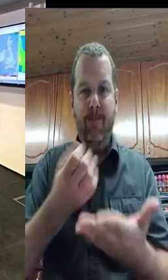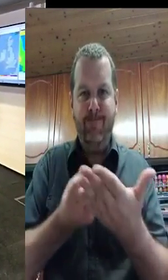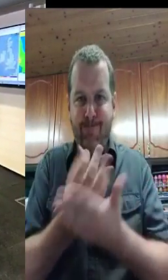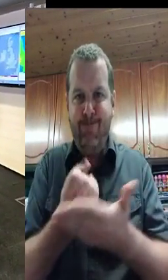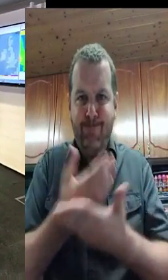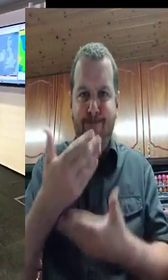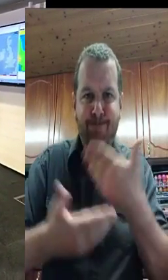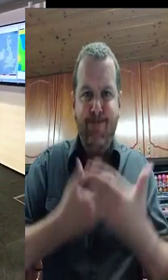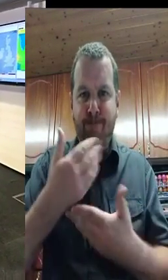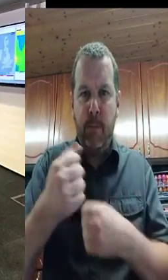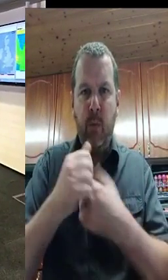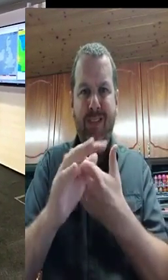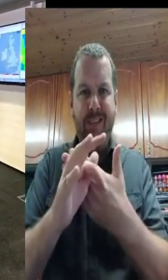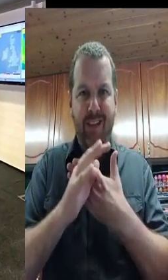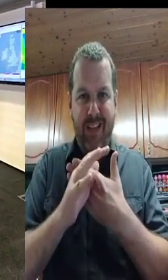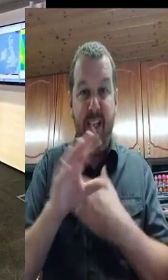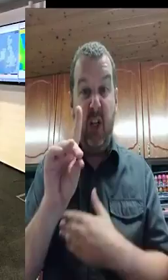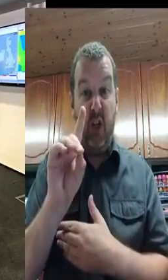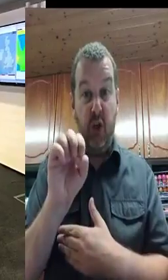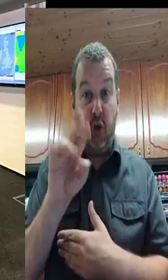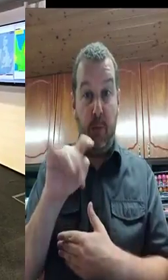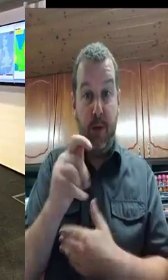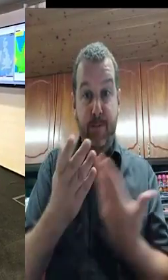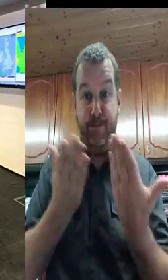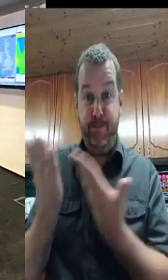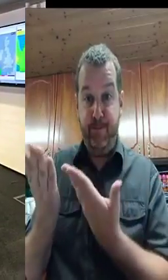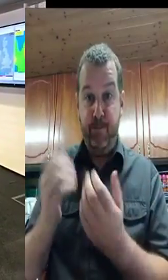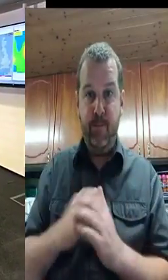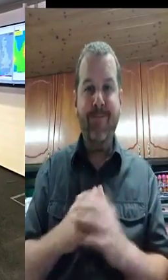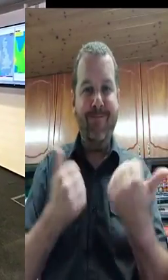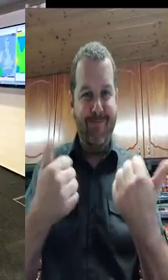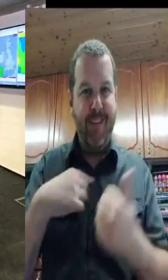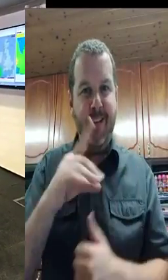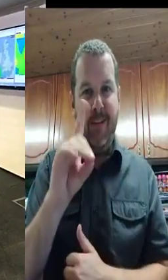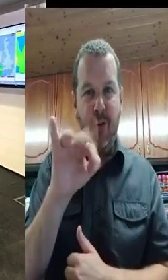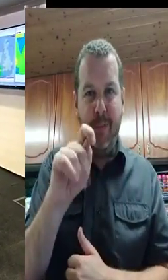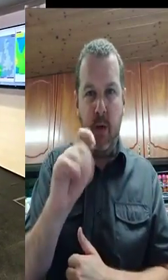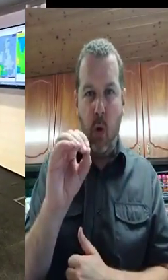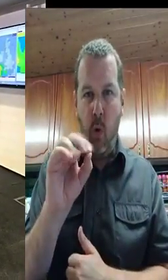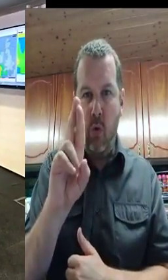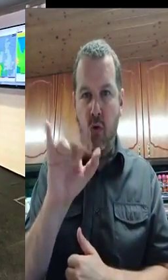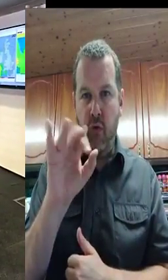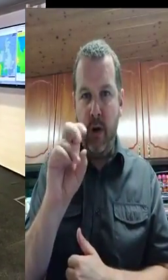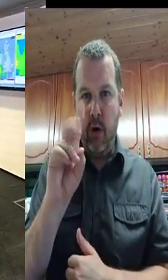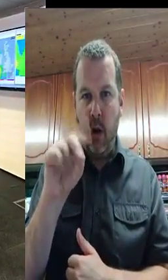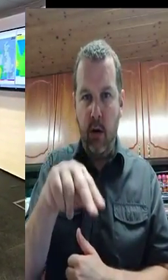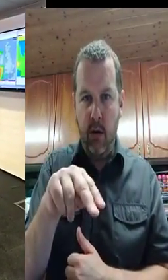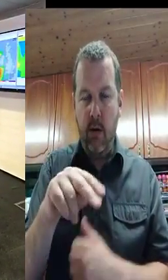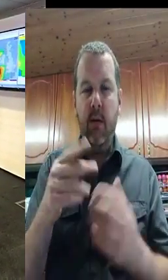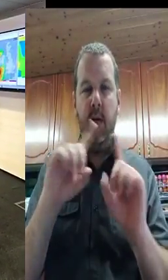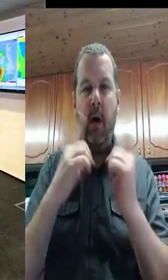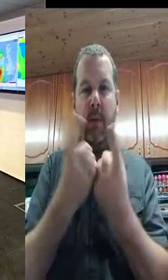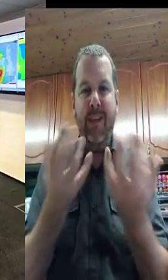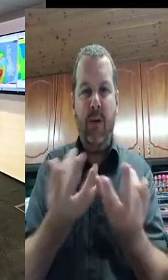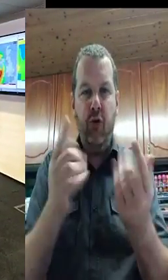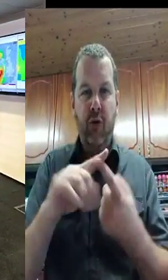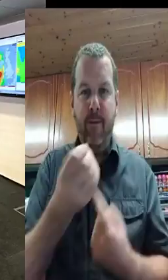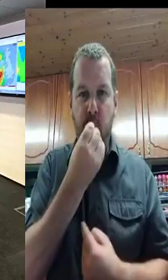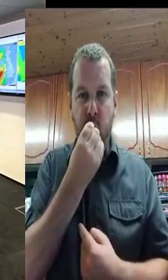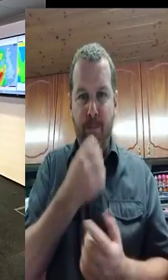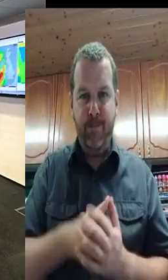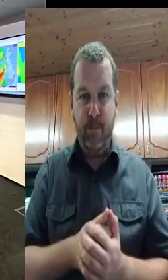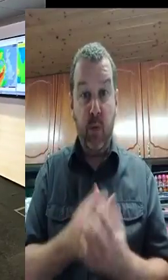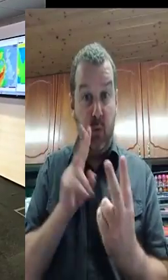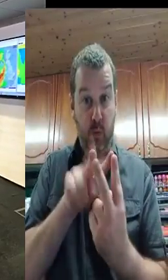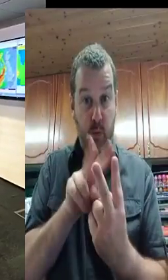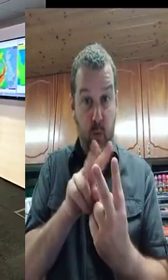to come to the assistance. We won't know until the storm passes after tomorrow, but we are anticipating that very severe damage may